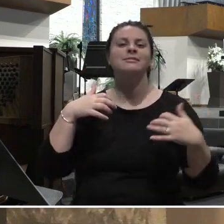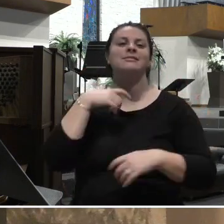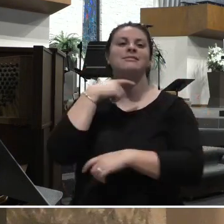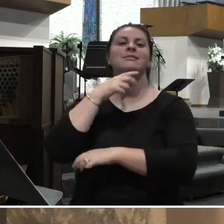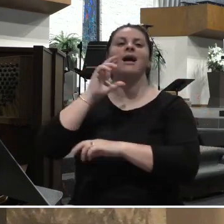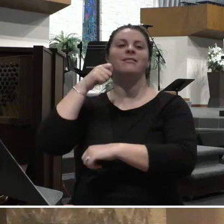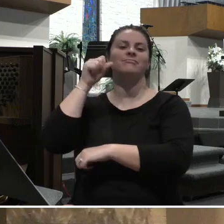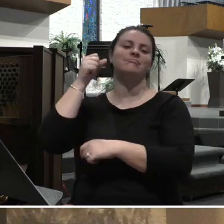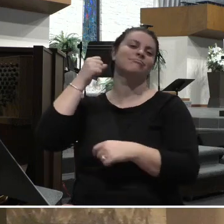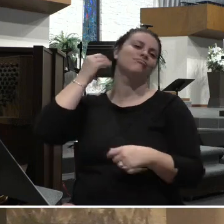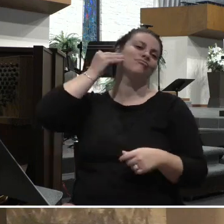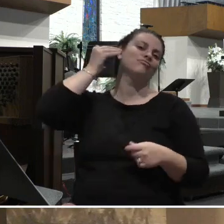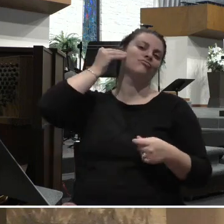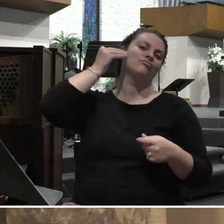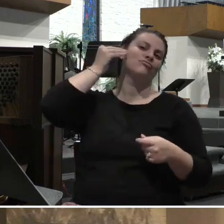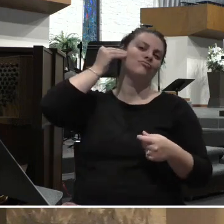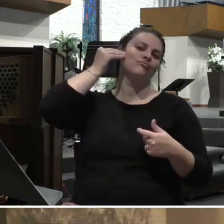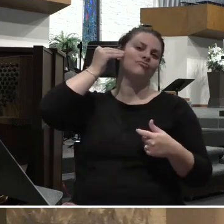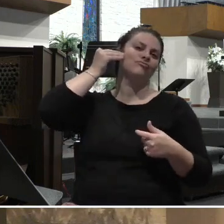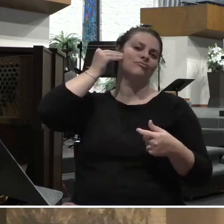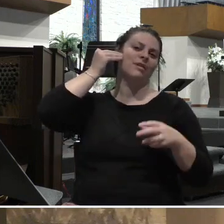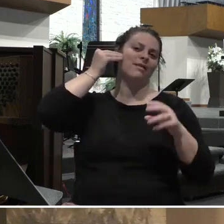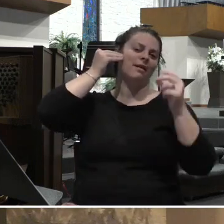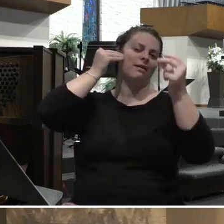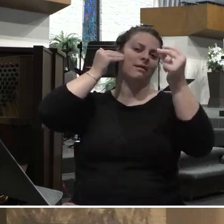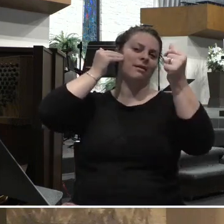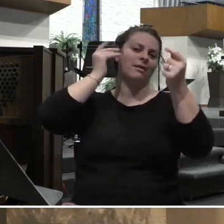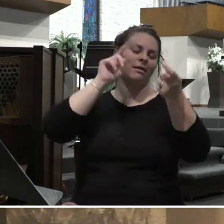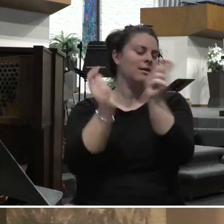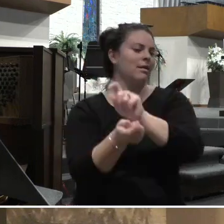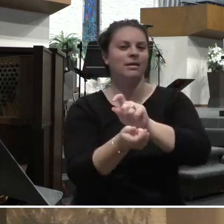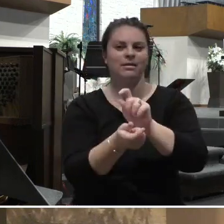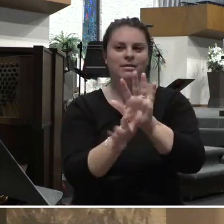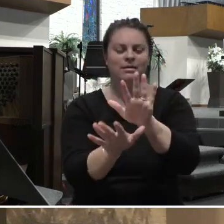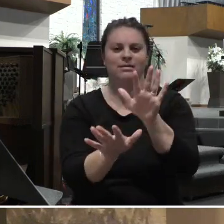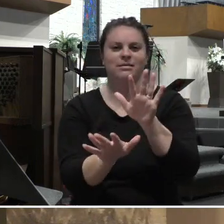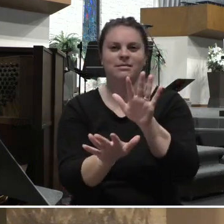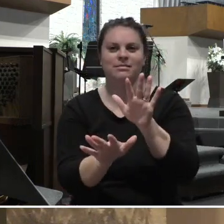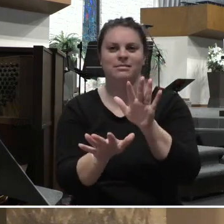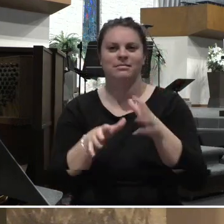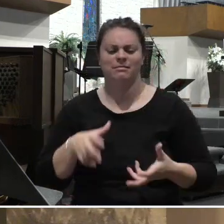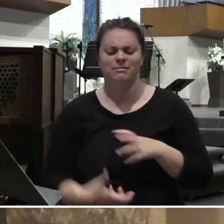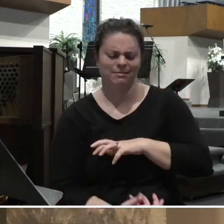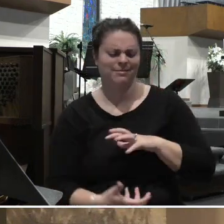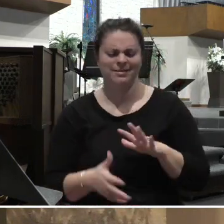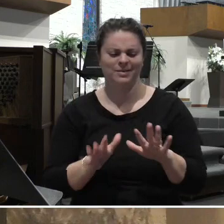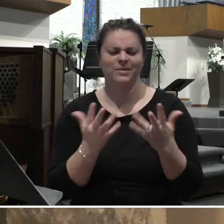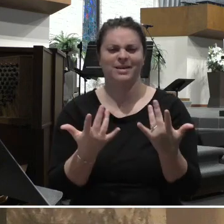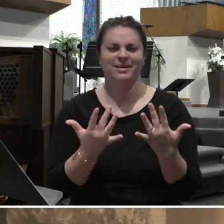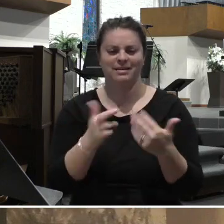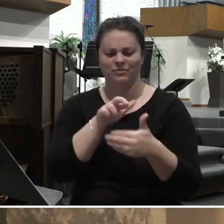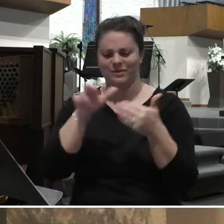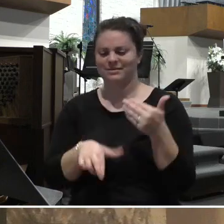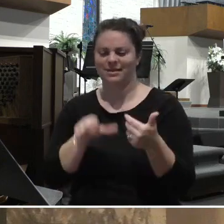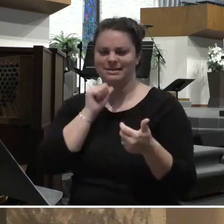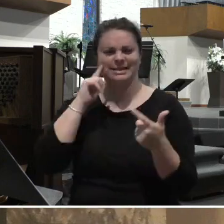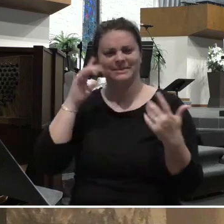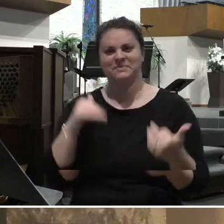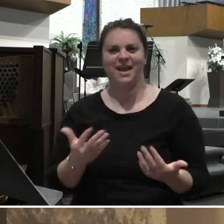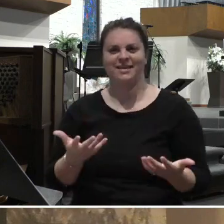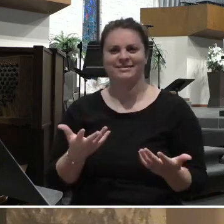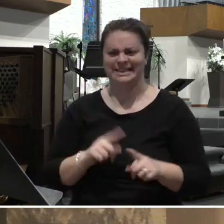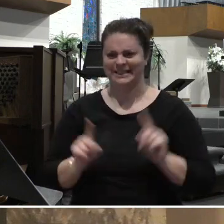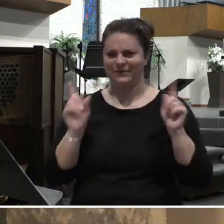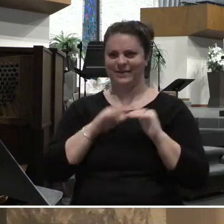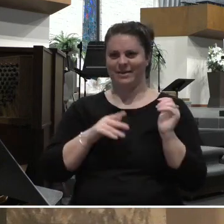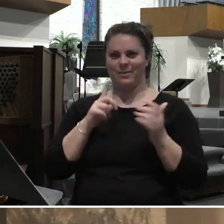flip it. He turned it upside down. He changed the outcome we all expected. Because we have